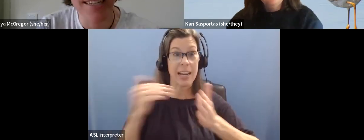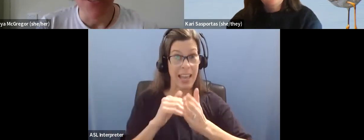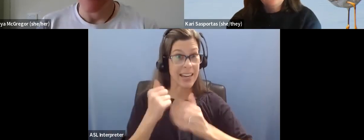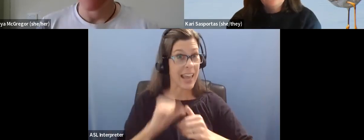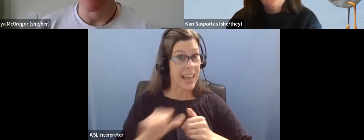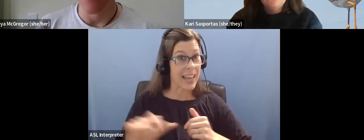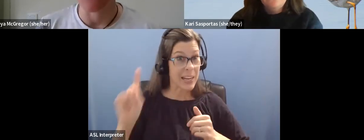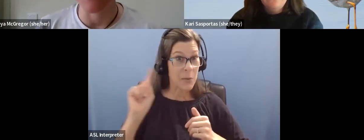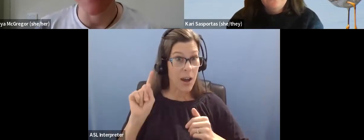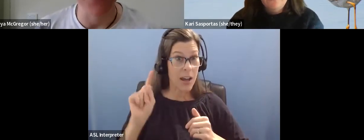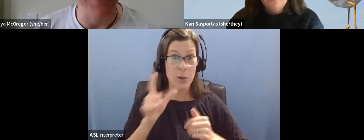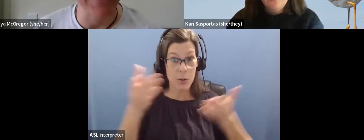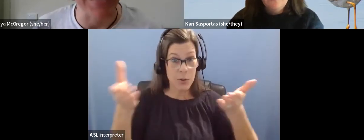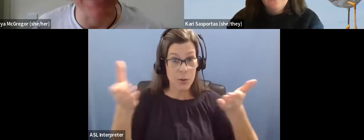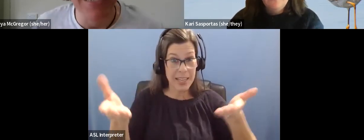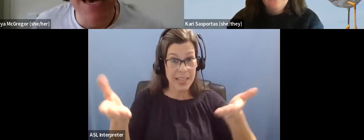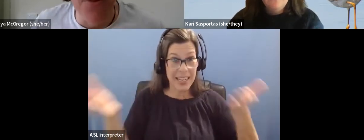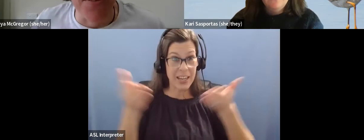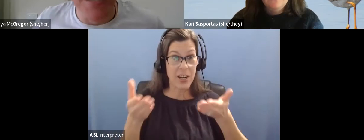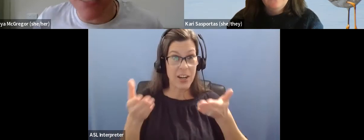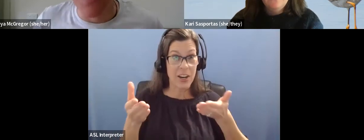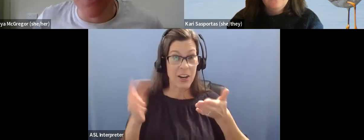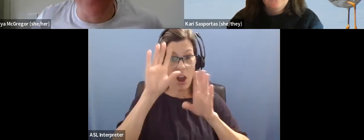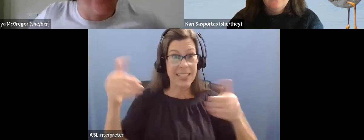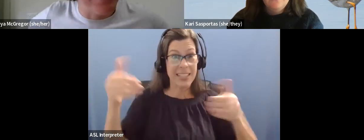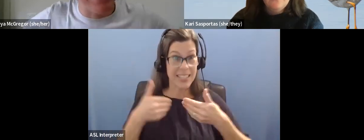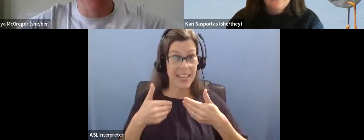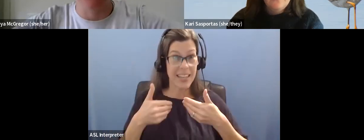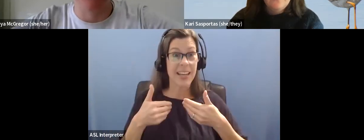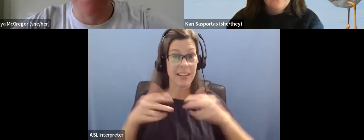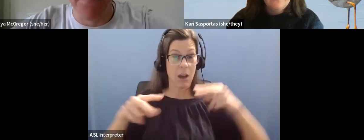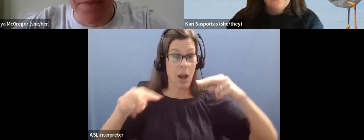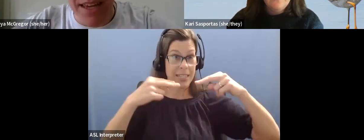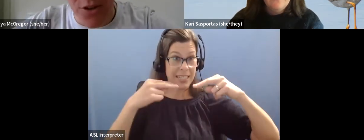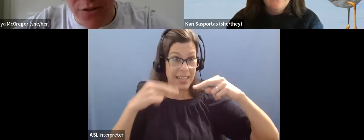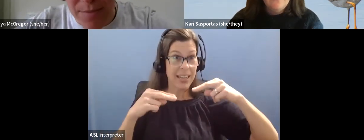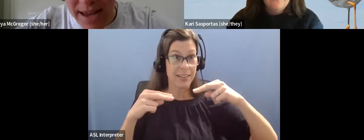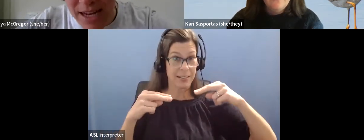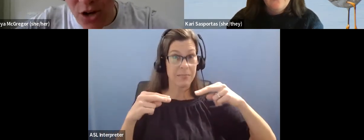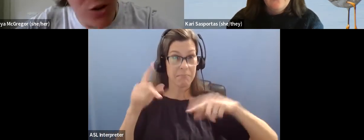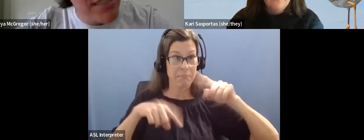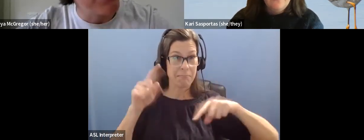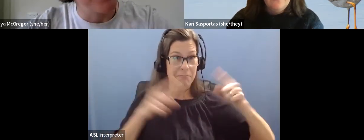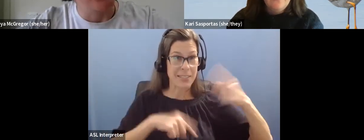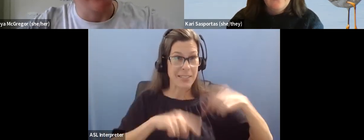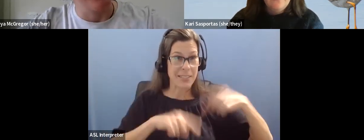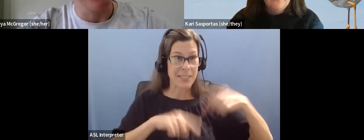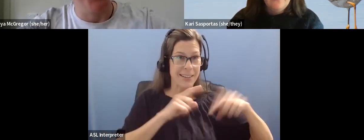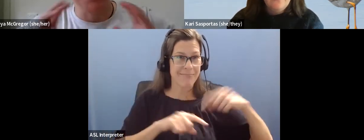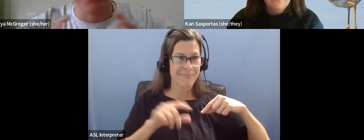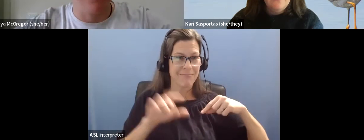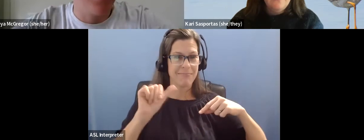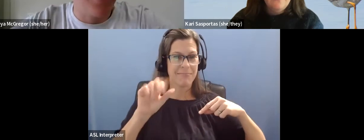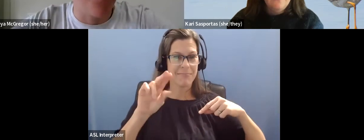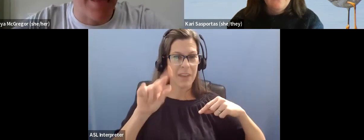who is autistic, um, there's the survey at the end, when we finished this webinar and really love your, um, your feedback and your tips and strategies